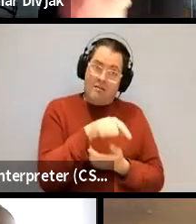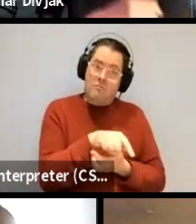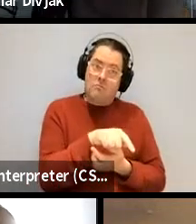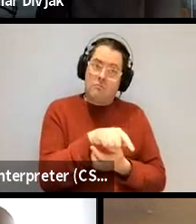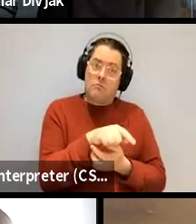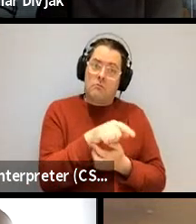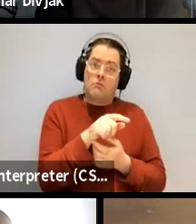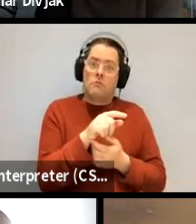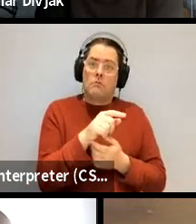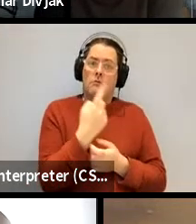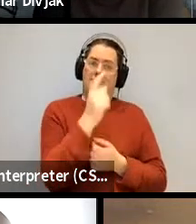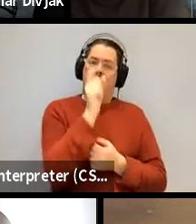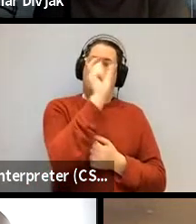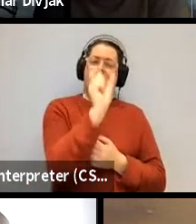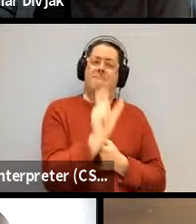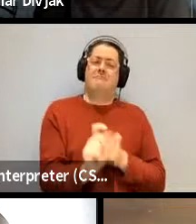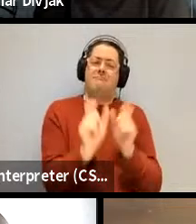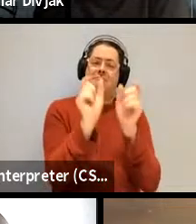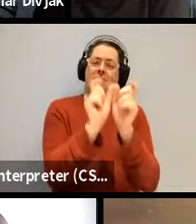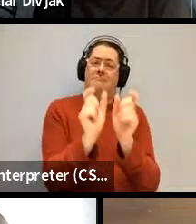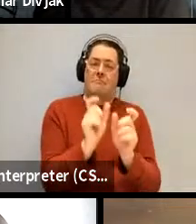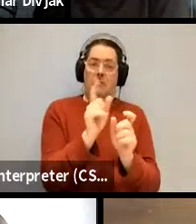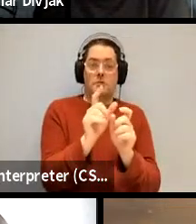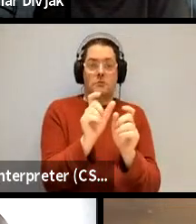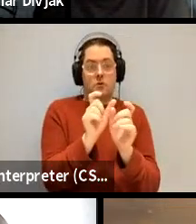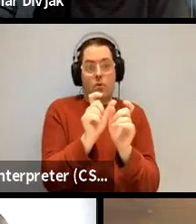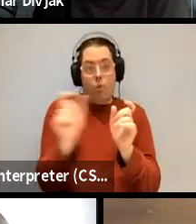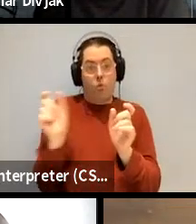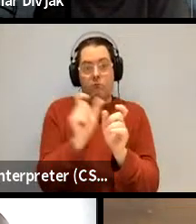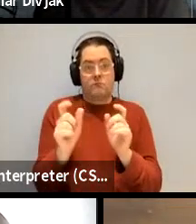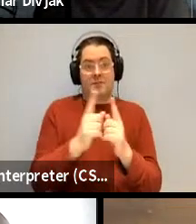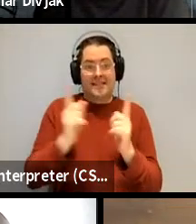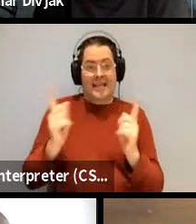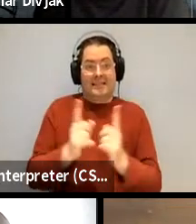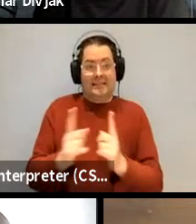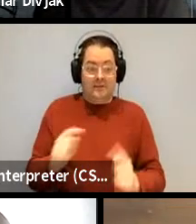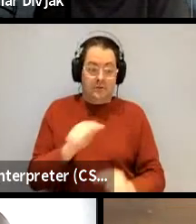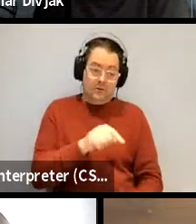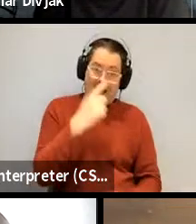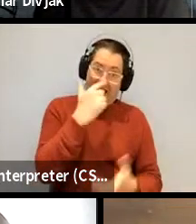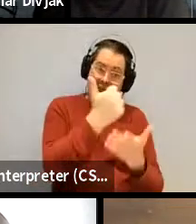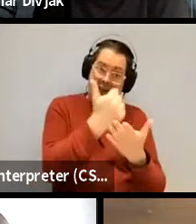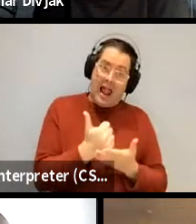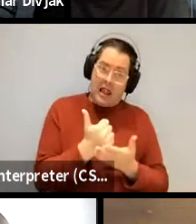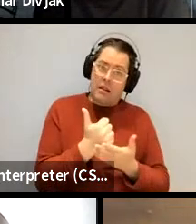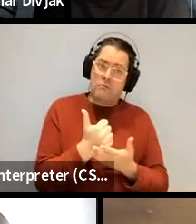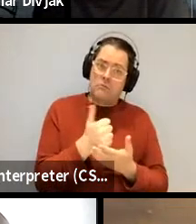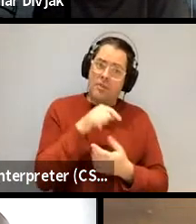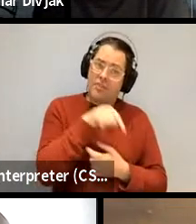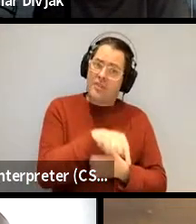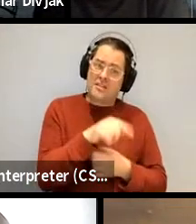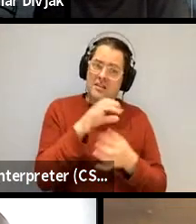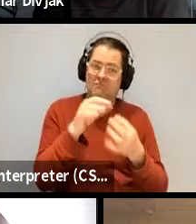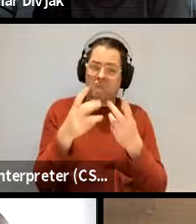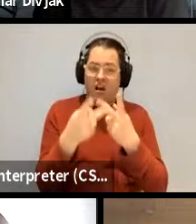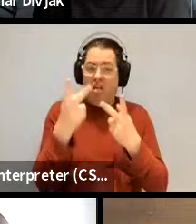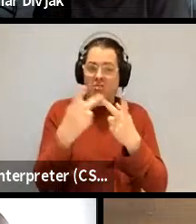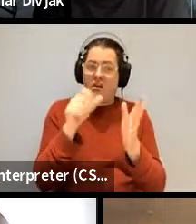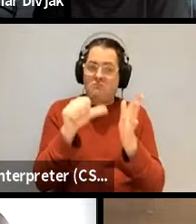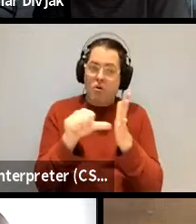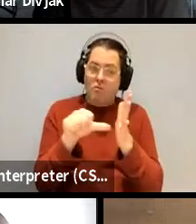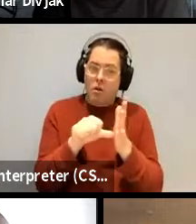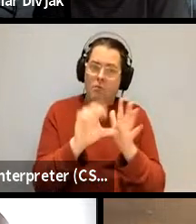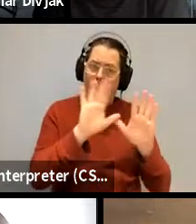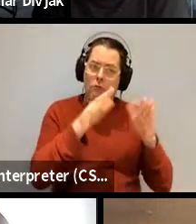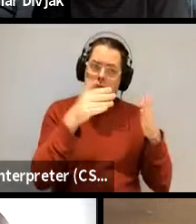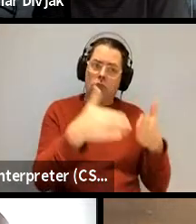of compositionality kind of questions can you you do that do have any idea anything to generally sort of generalize to other kinds of problems because you're